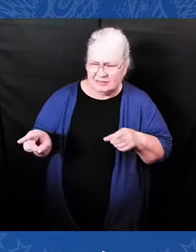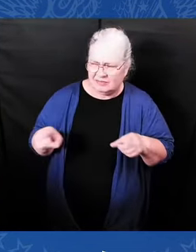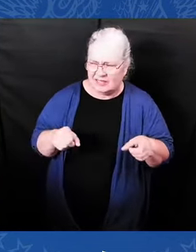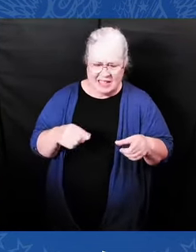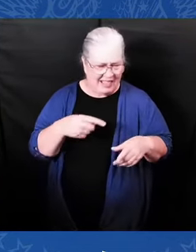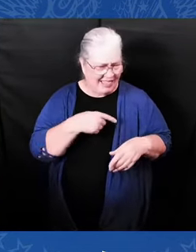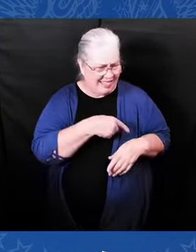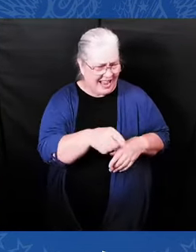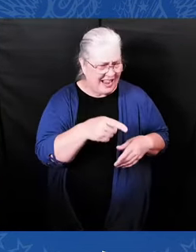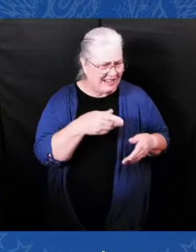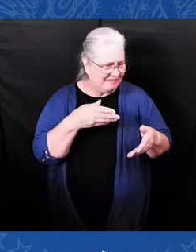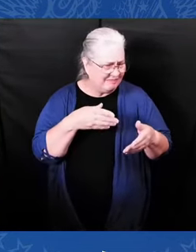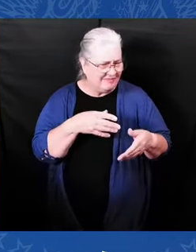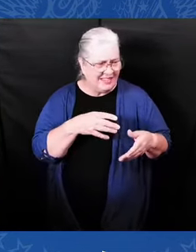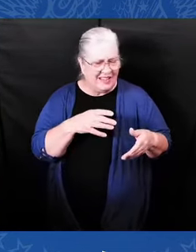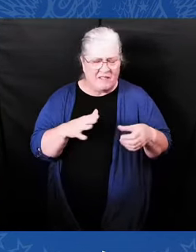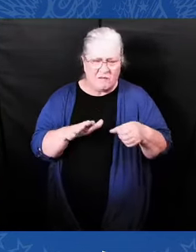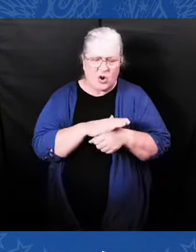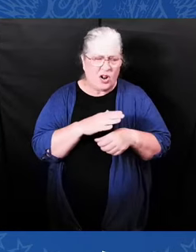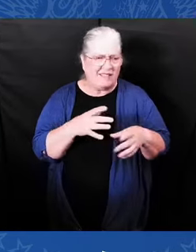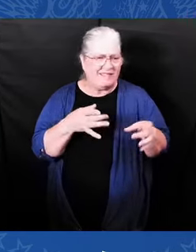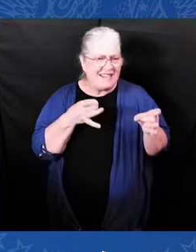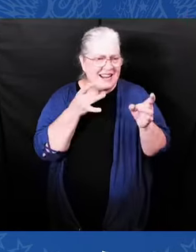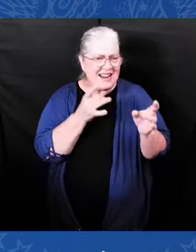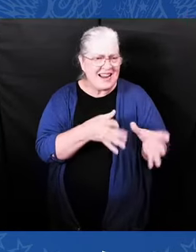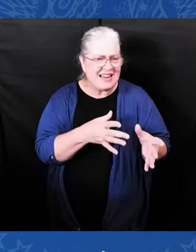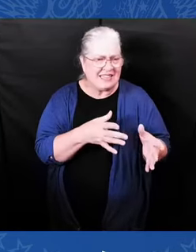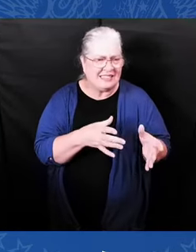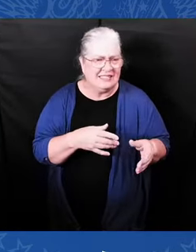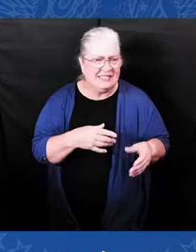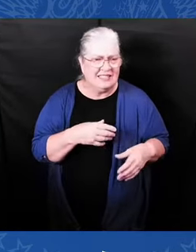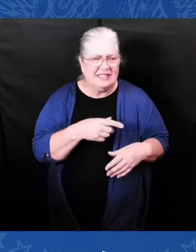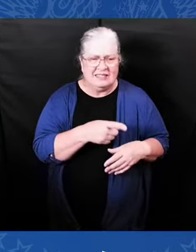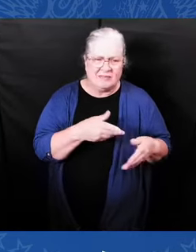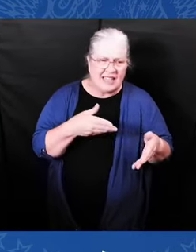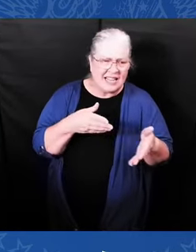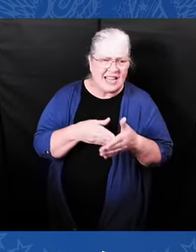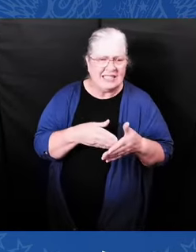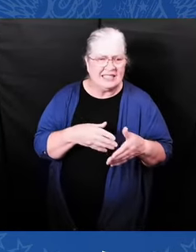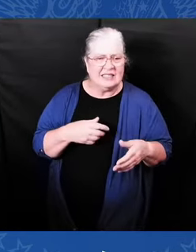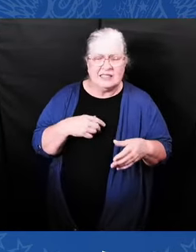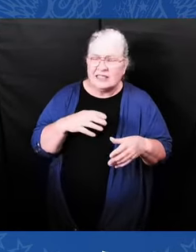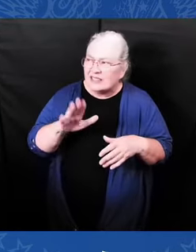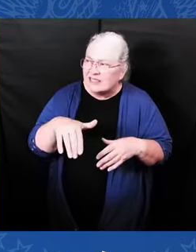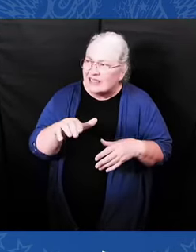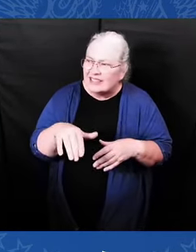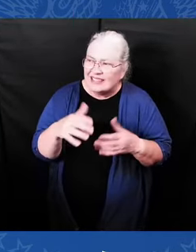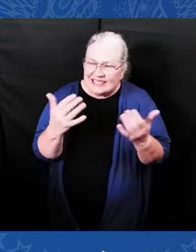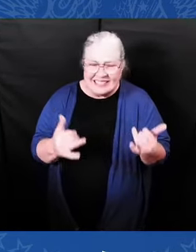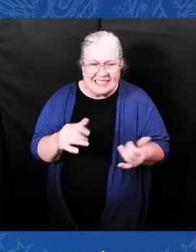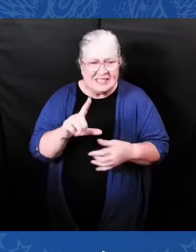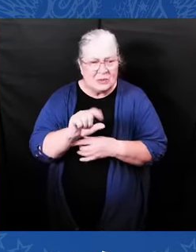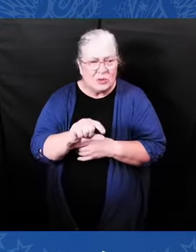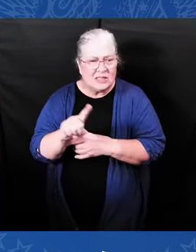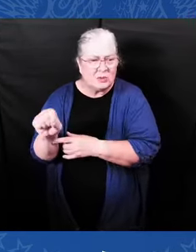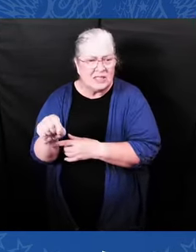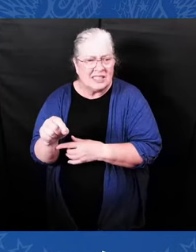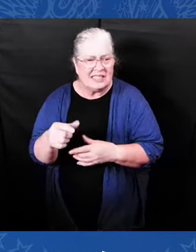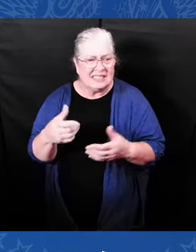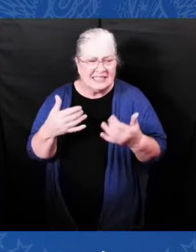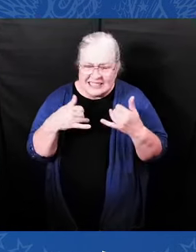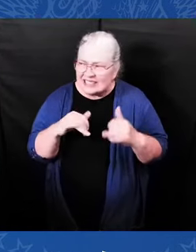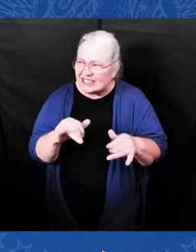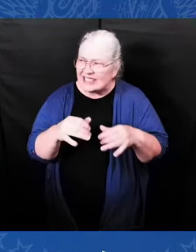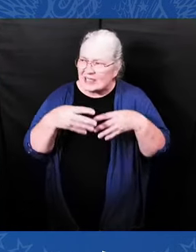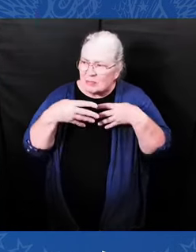oxygen into that hate. Everything we stood for, everything we believe, and everything that had made America, America — even our democracy —